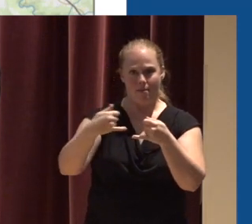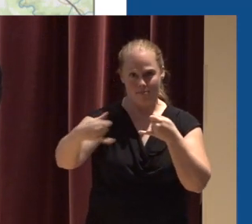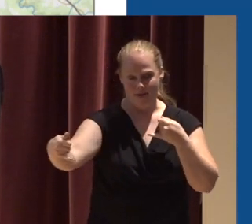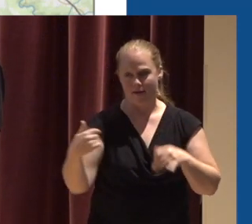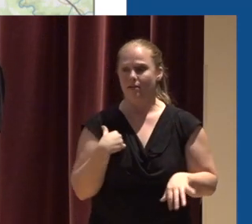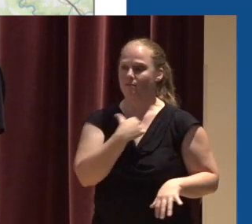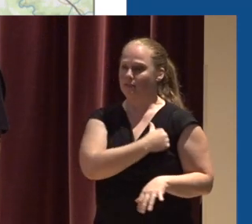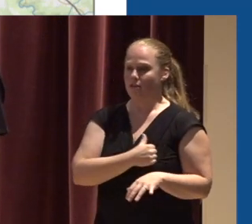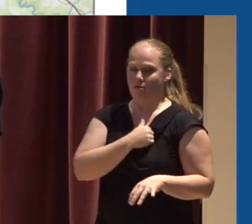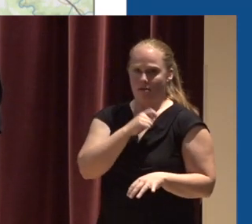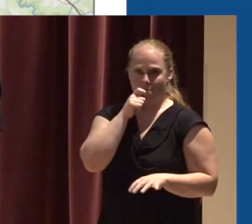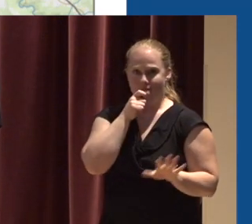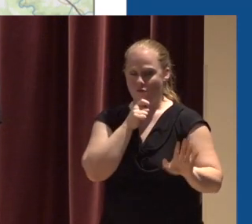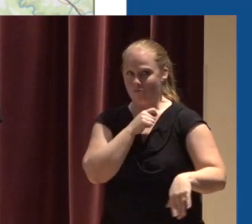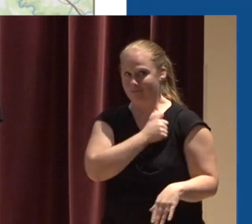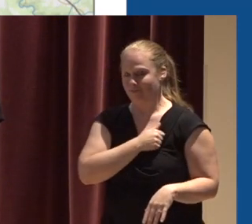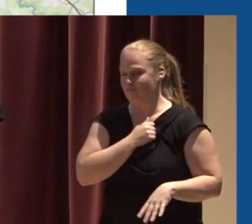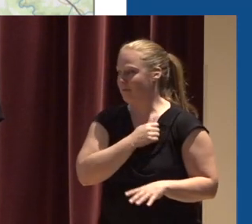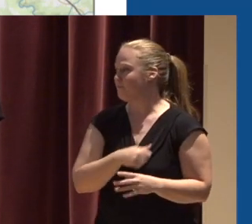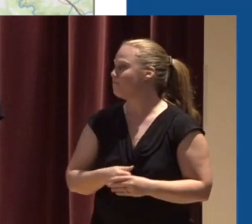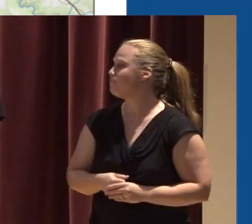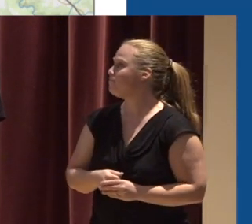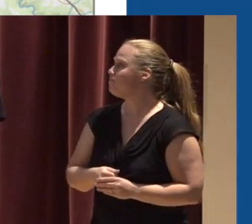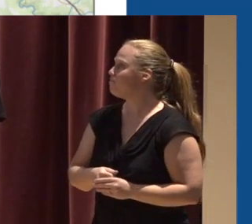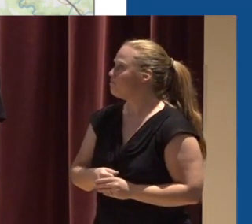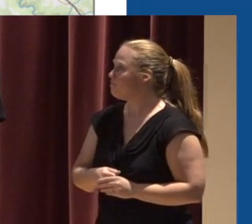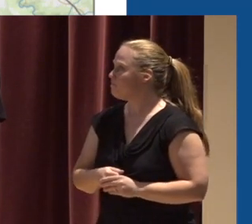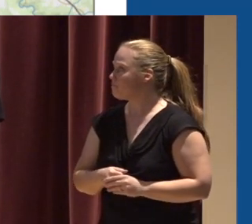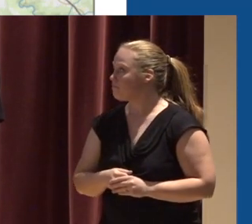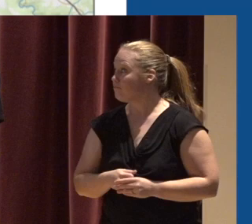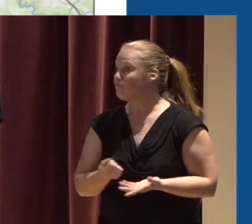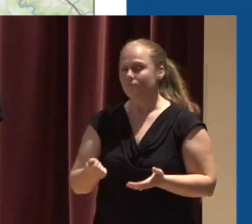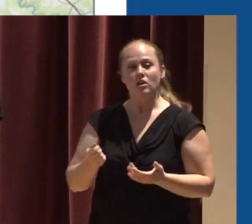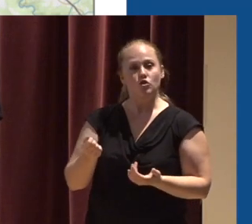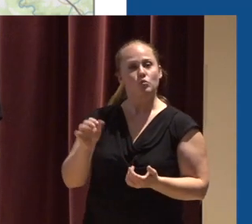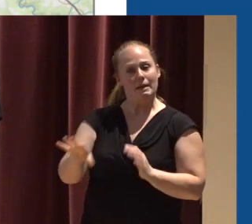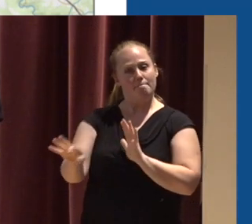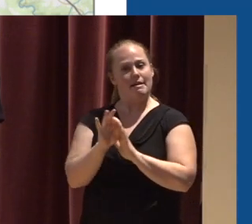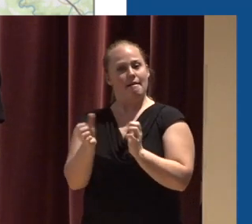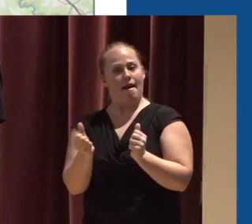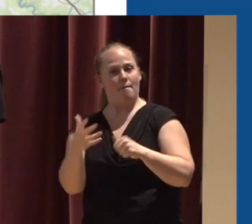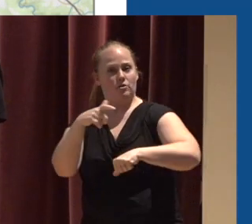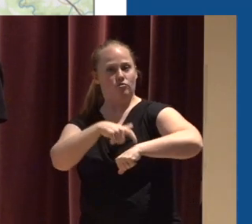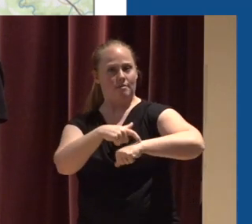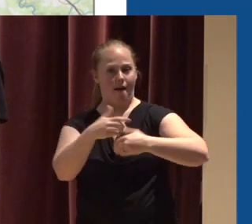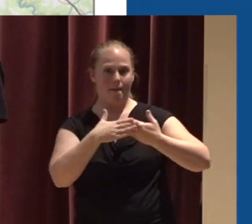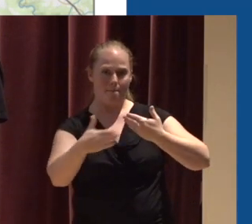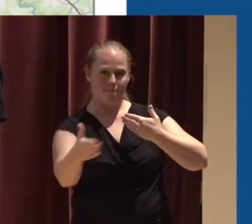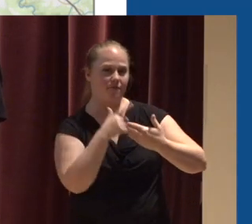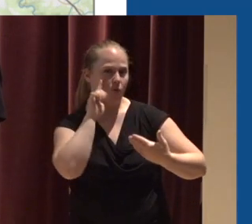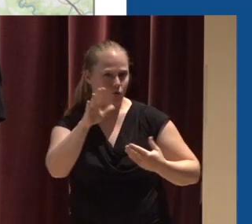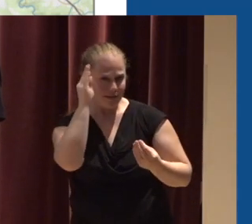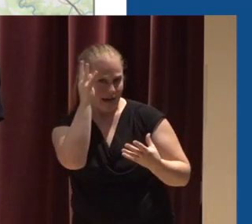Excuse me sorry about that Of what the data has been looking at over a given period of time